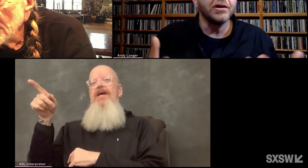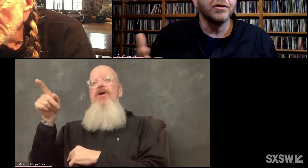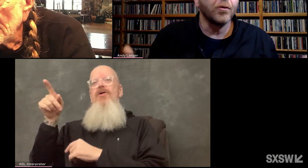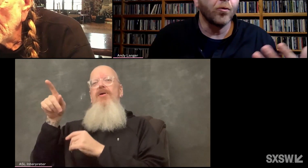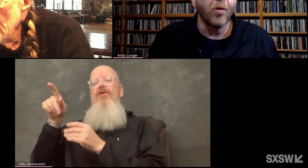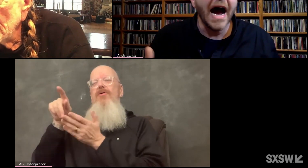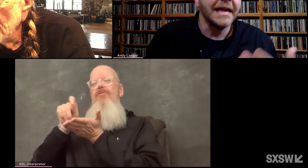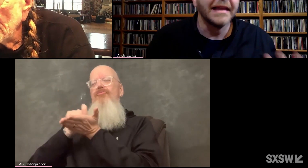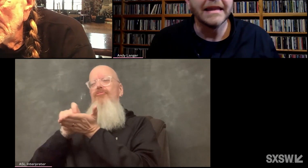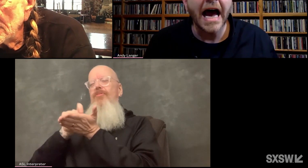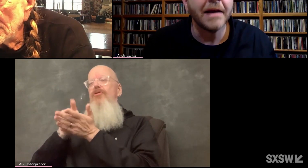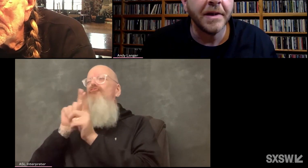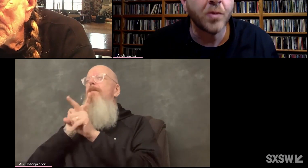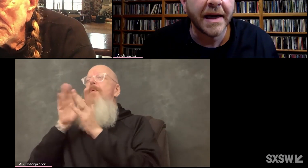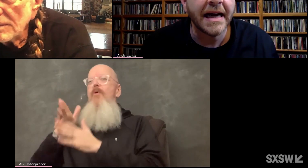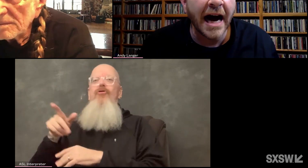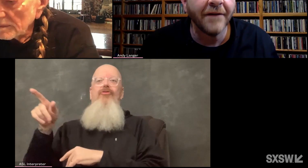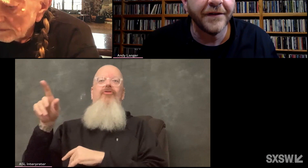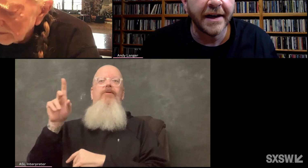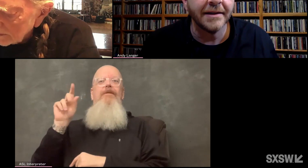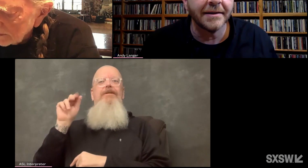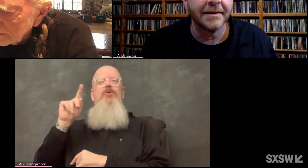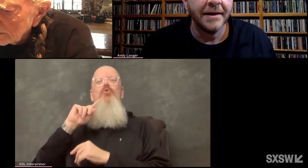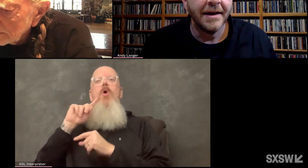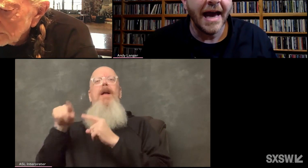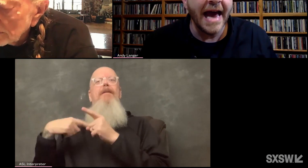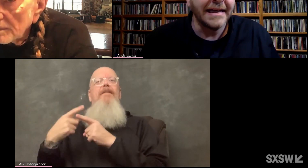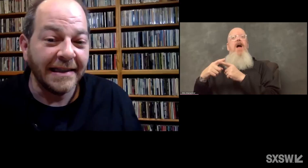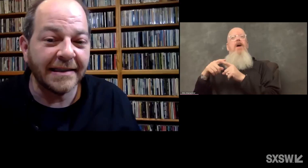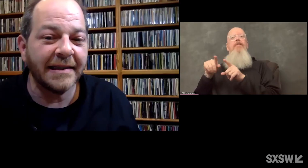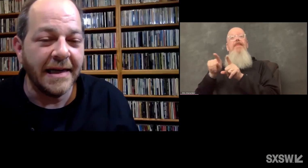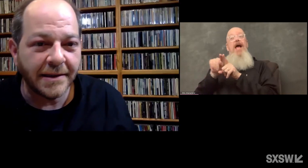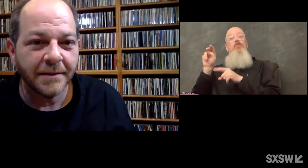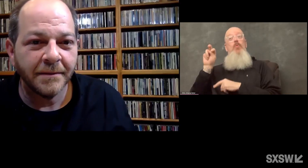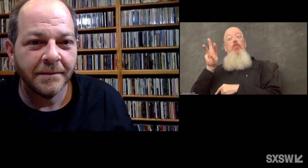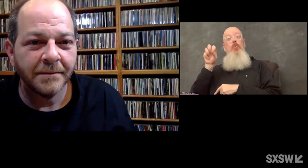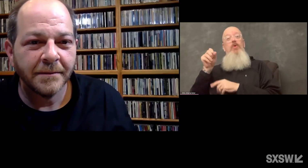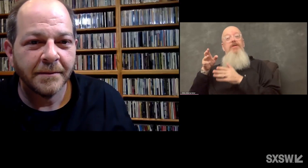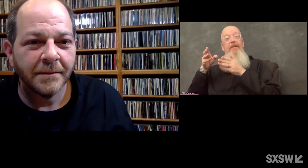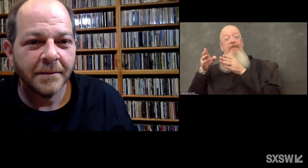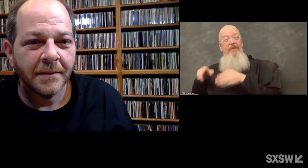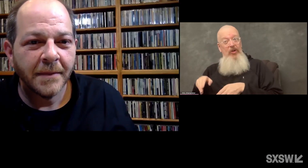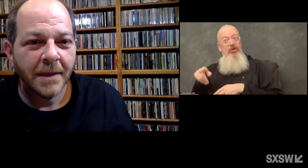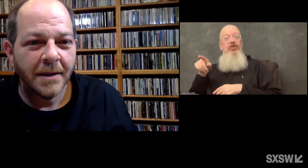having to ride the line between confidence and conceit.